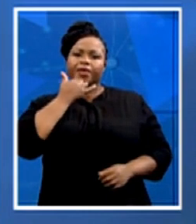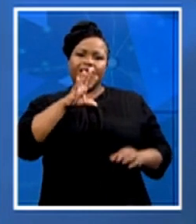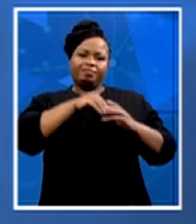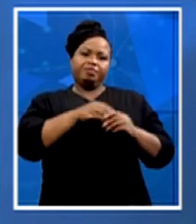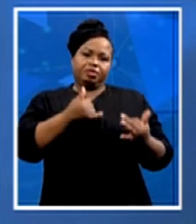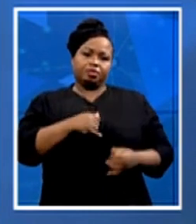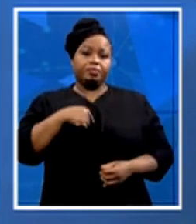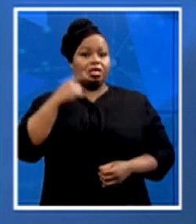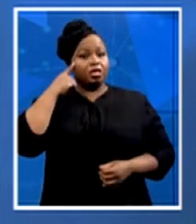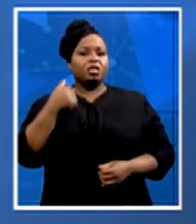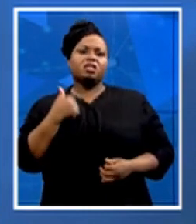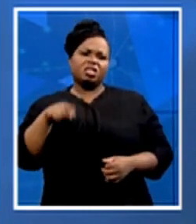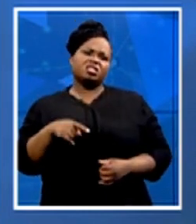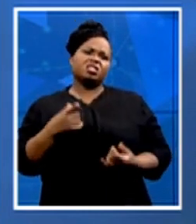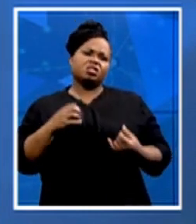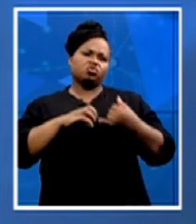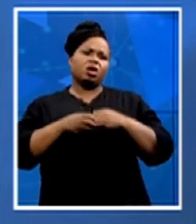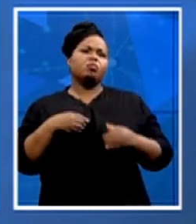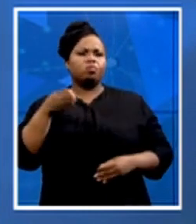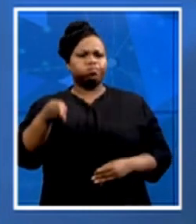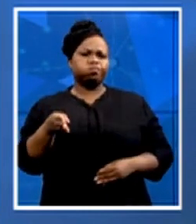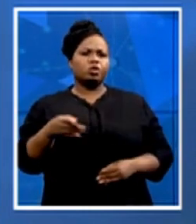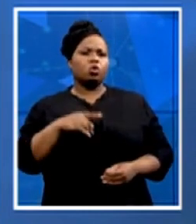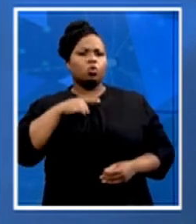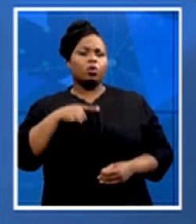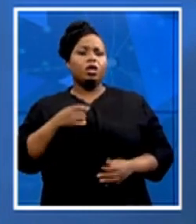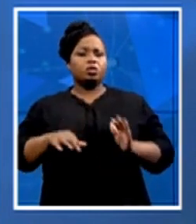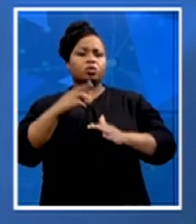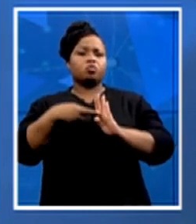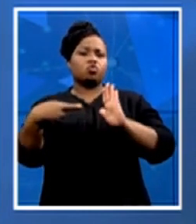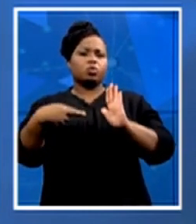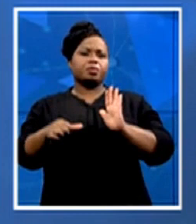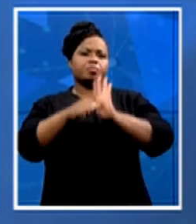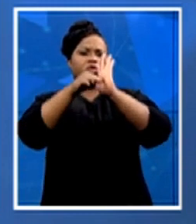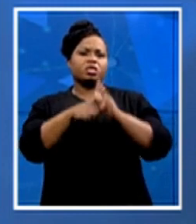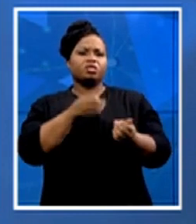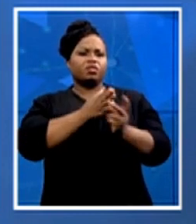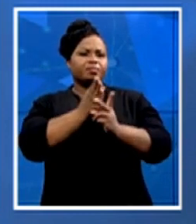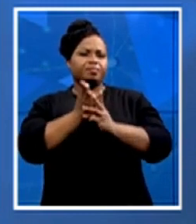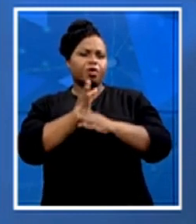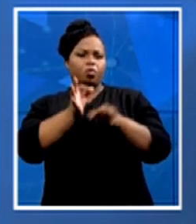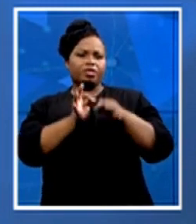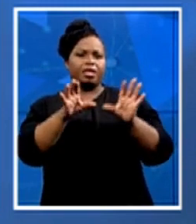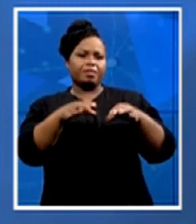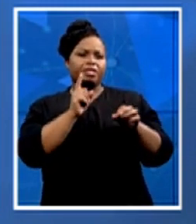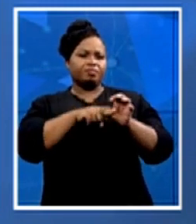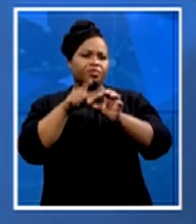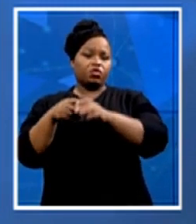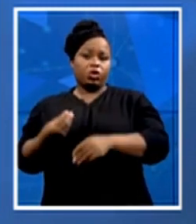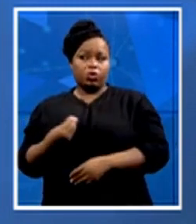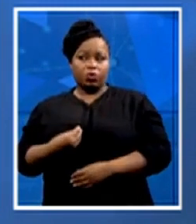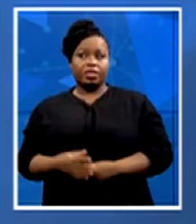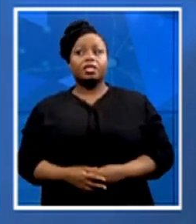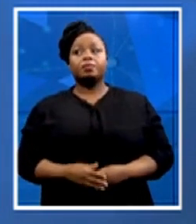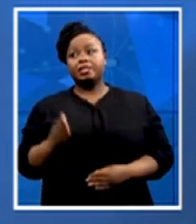presence plays a very significant role in all these parties. Well, we'll find out how soon. Brent saying, no, we don't hear their